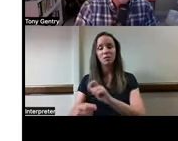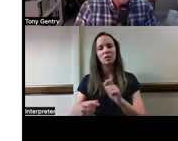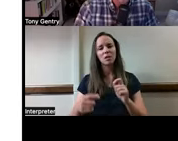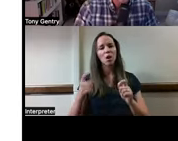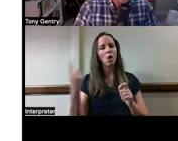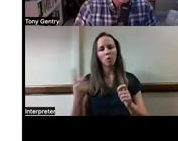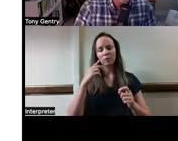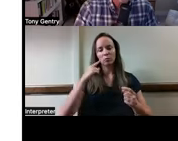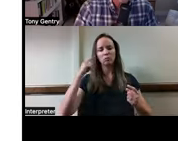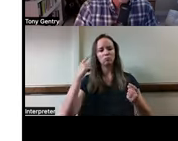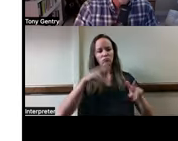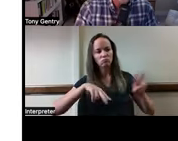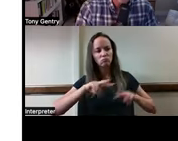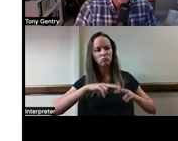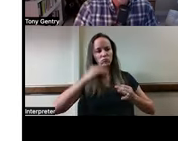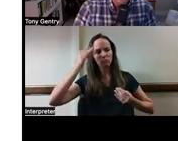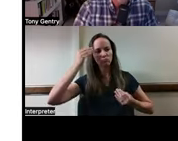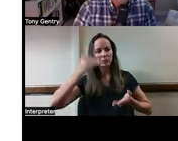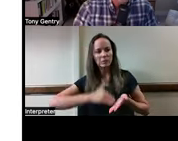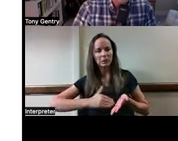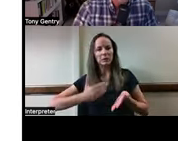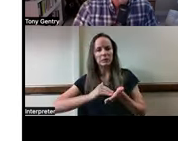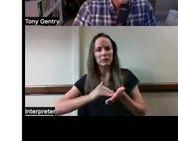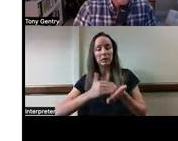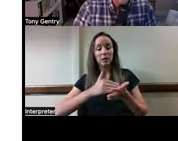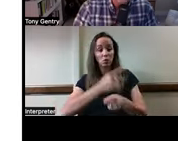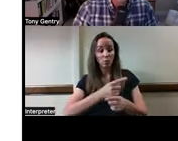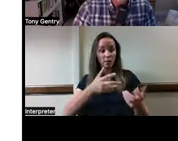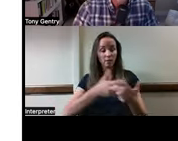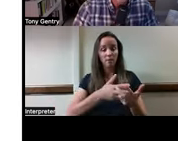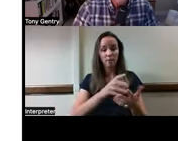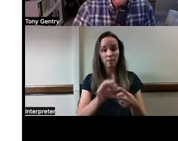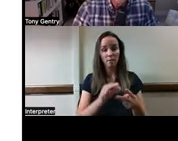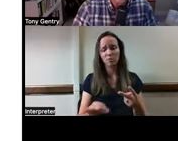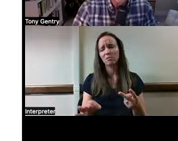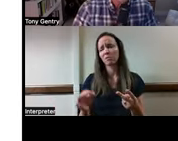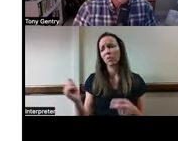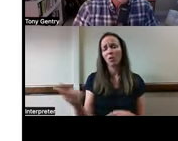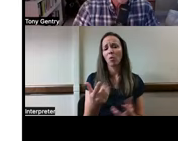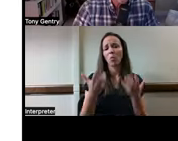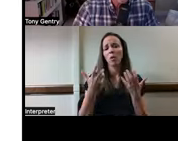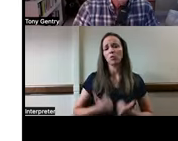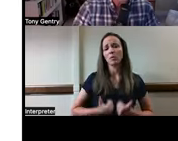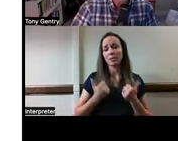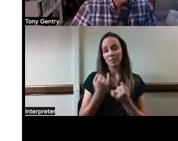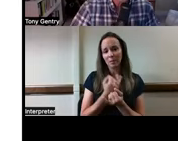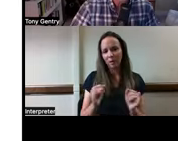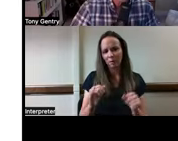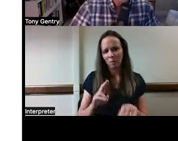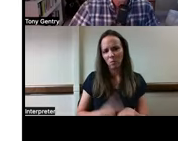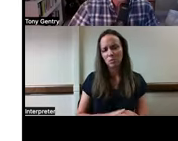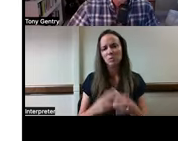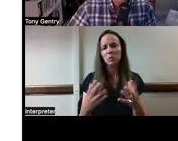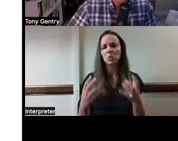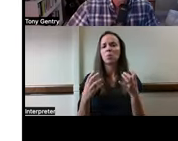reevaluate whether this is the right option or not. We all would love to live independently. We'd all love to be able to make sure